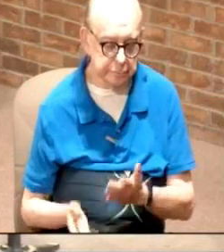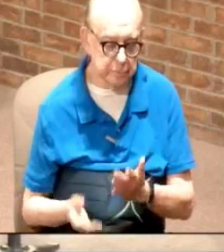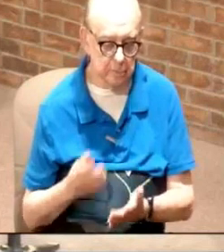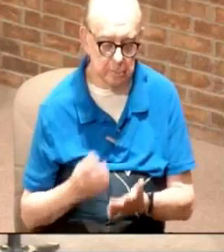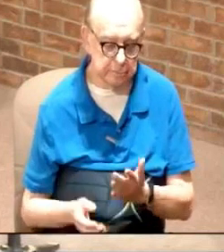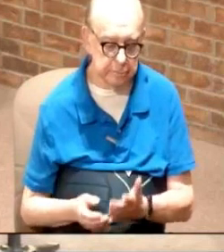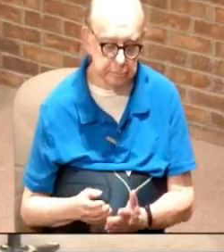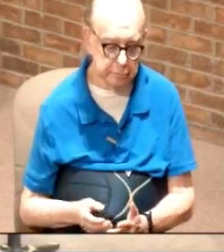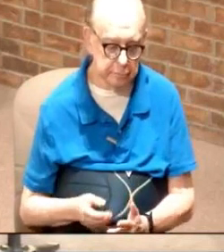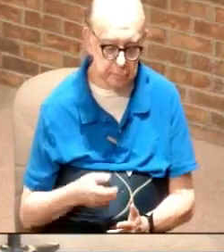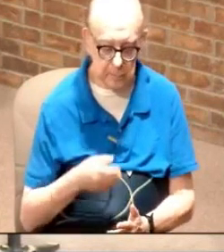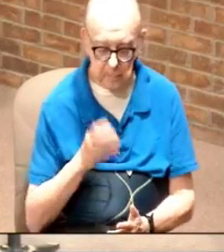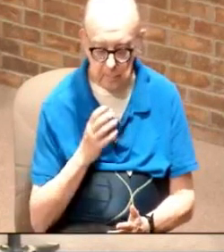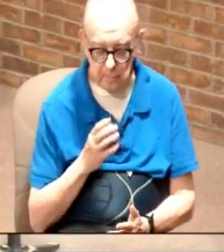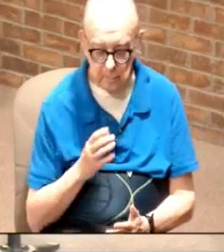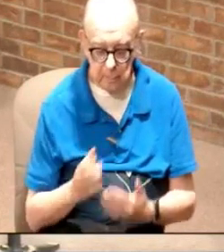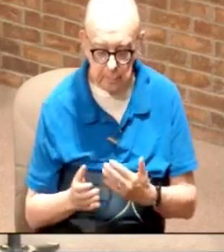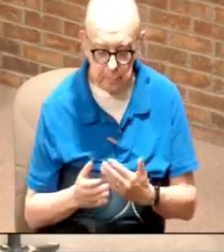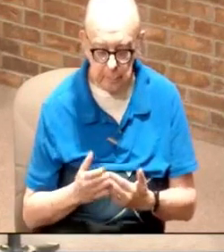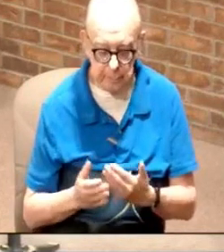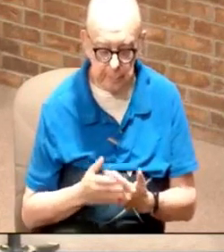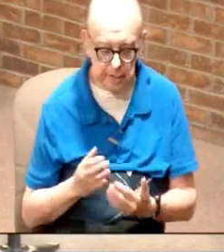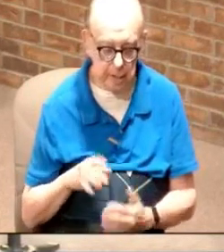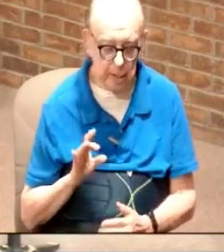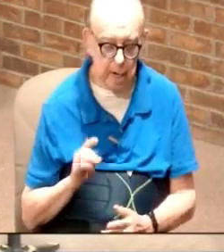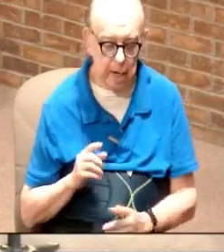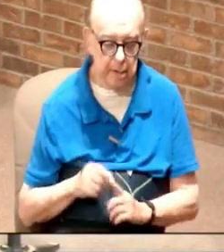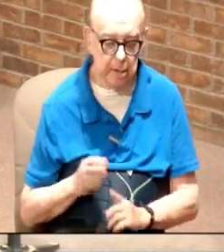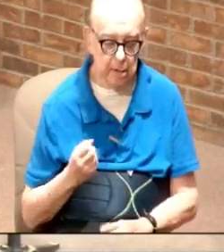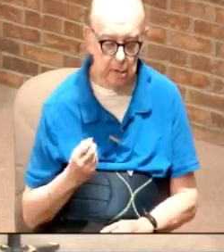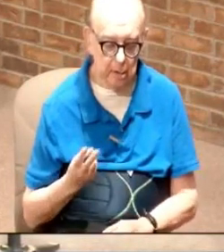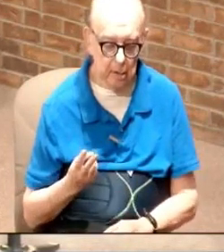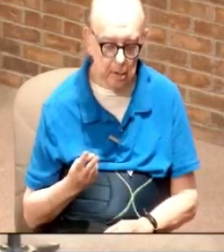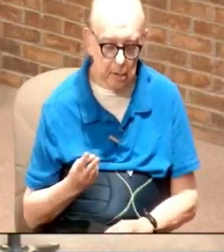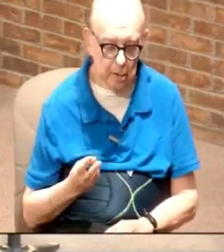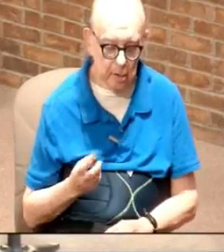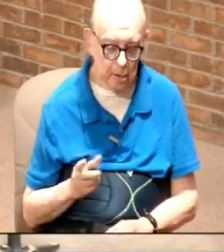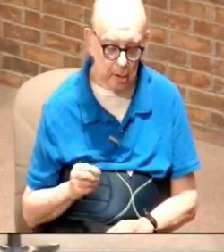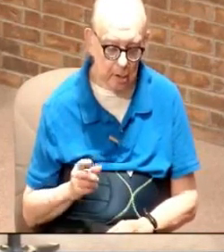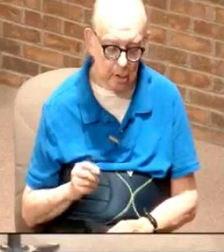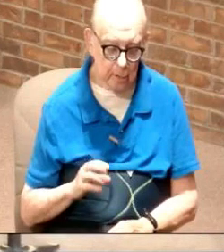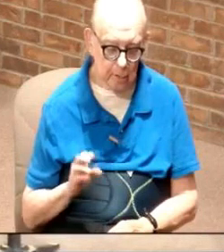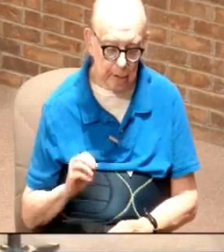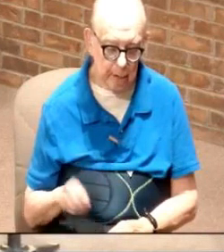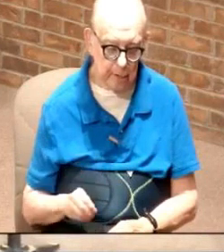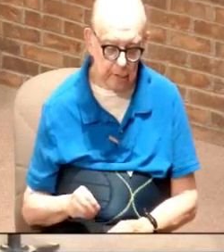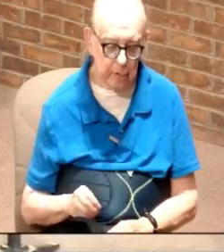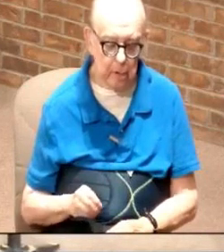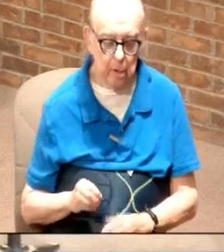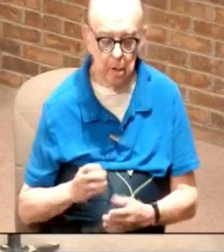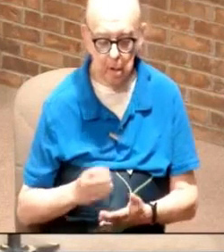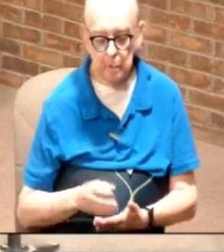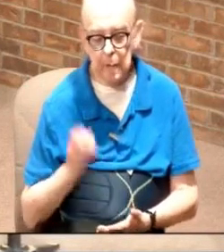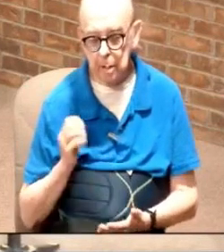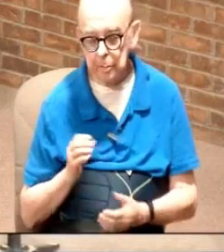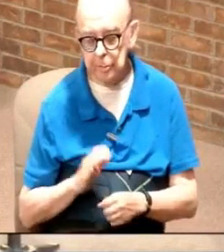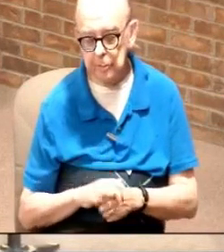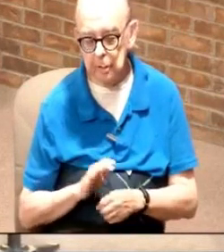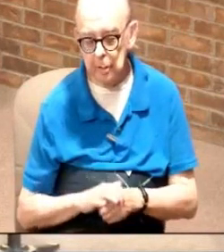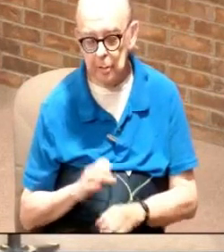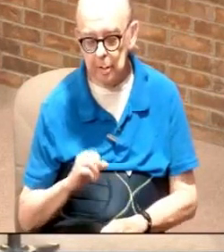had drank somewhere close to 8 to 12 20 ounce bottles of coke okay